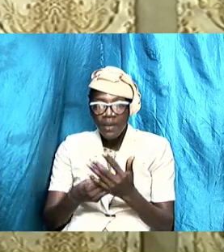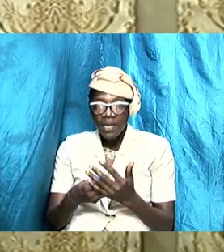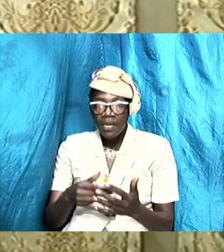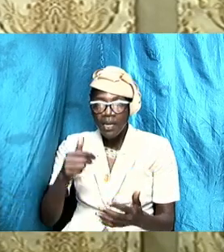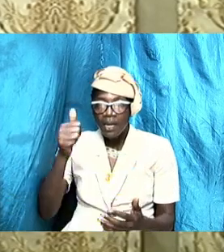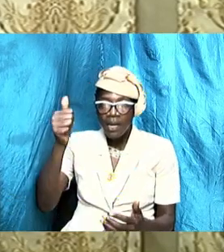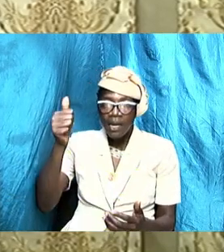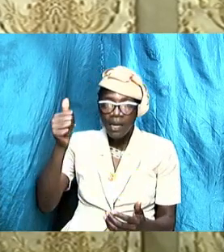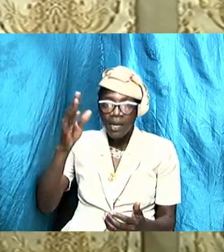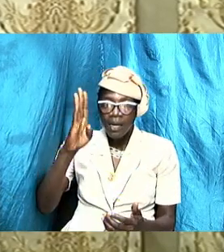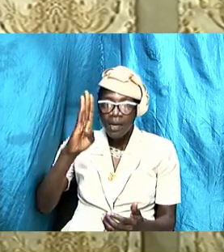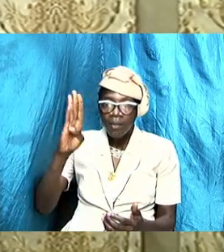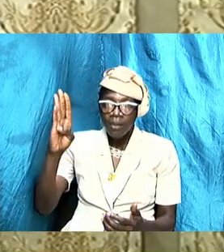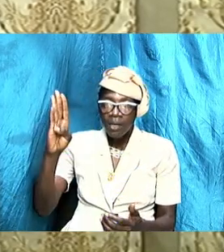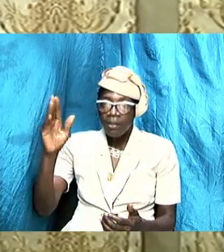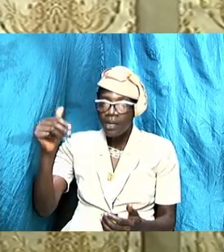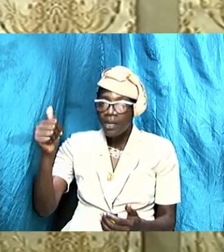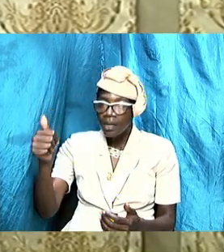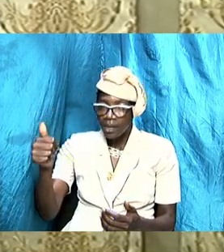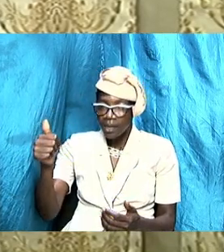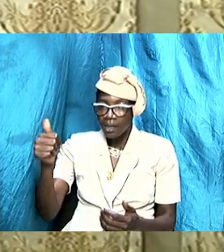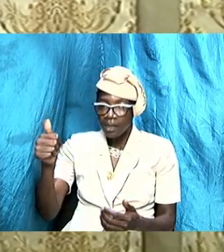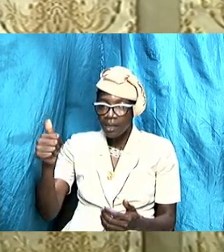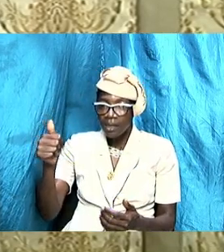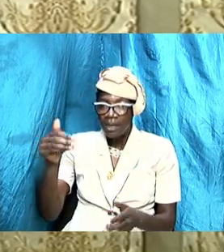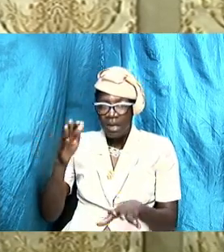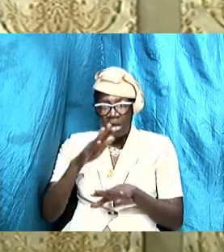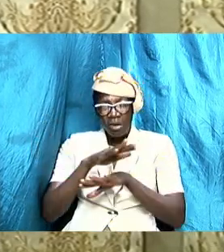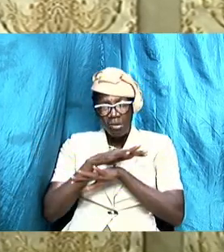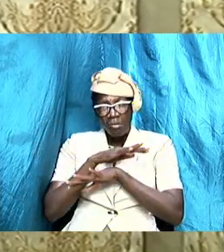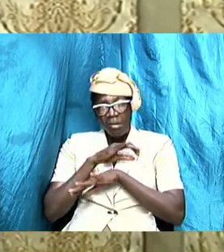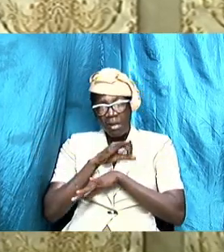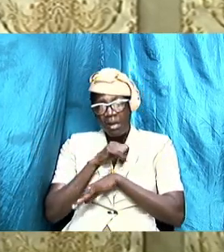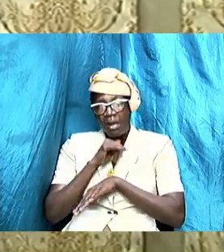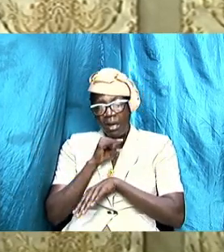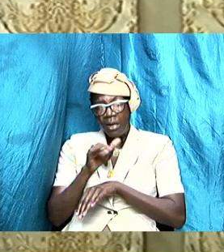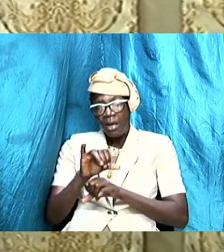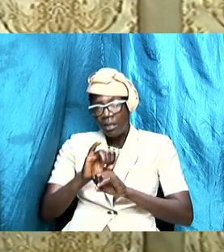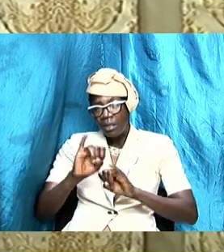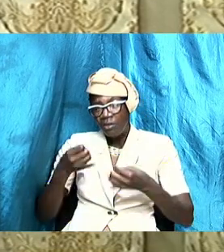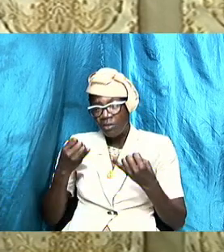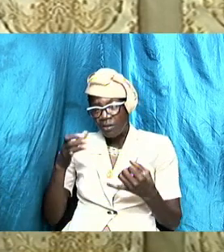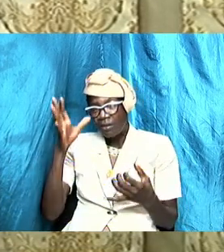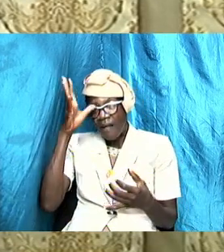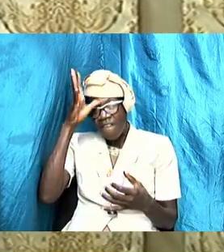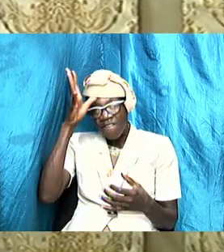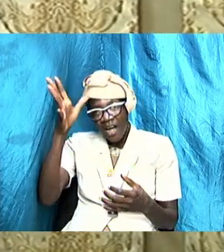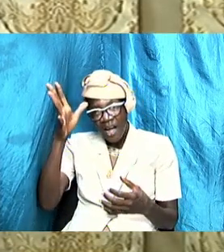and it doesn't just mean father in the sense of a man